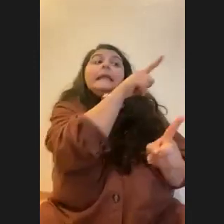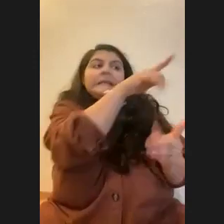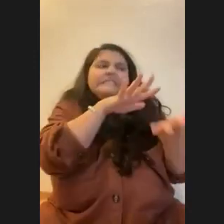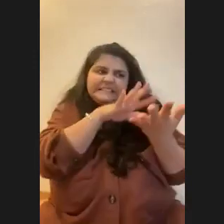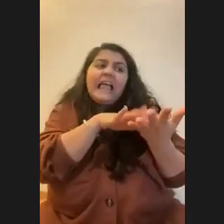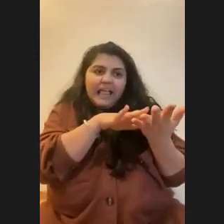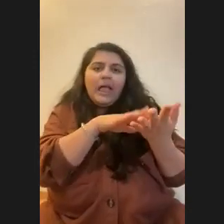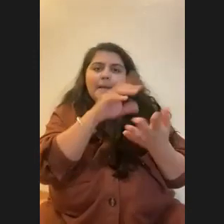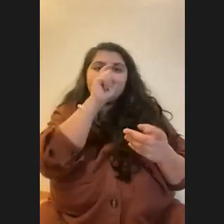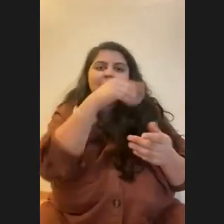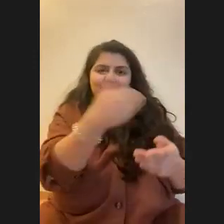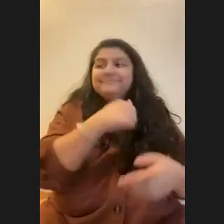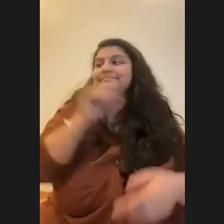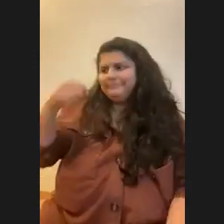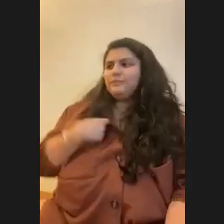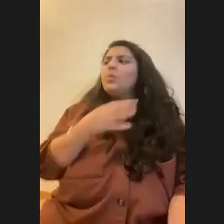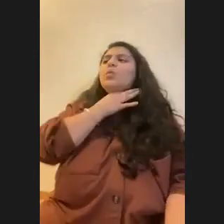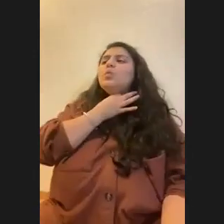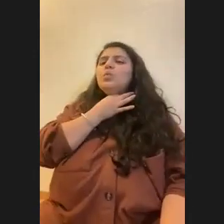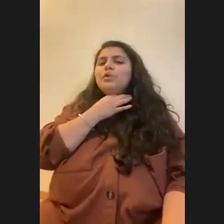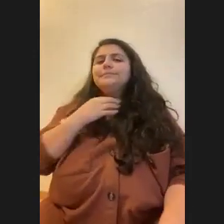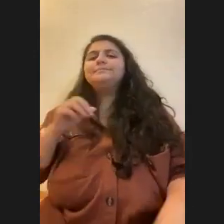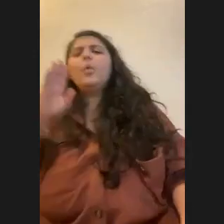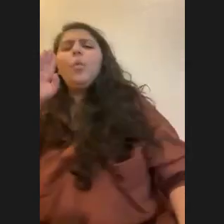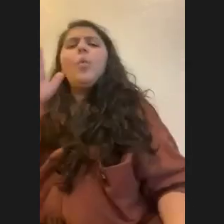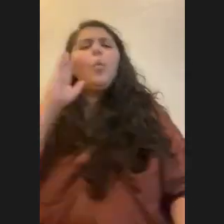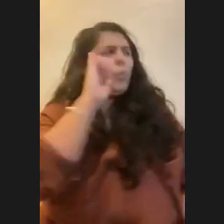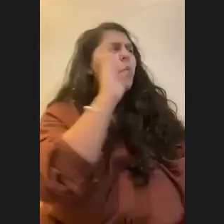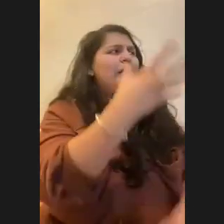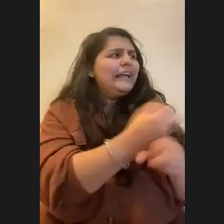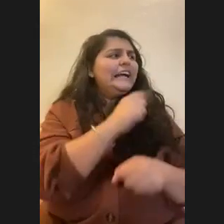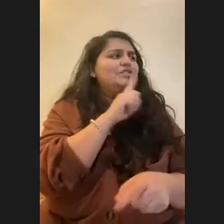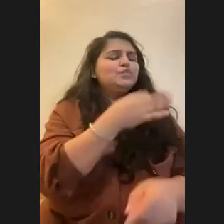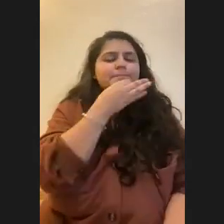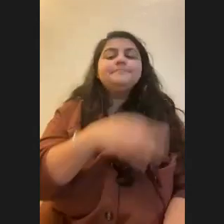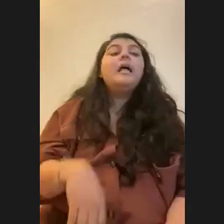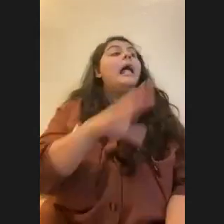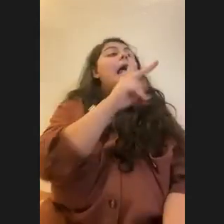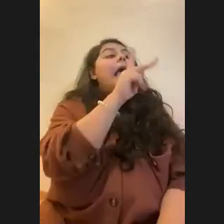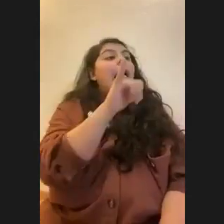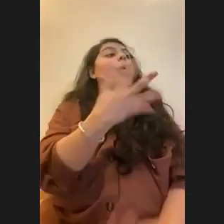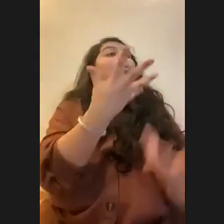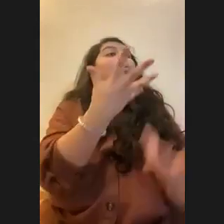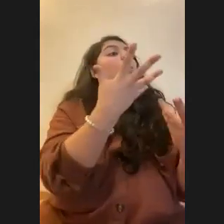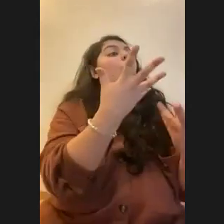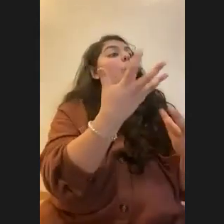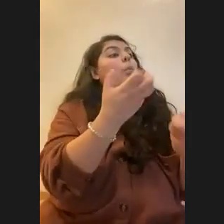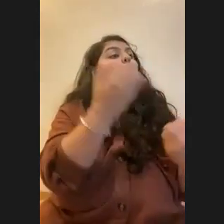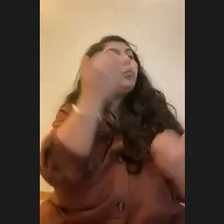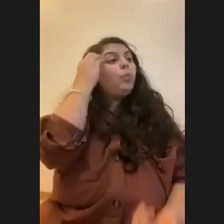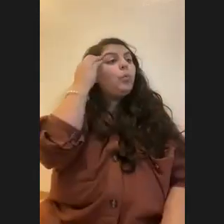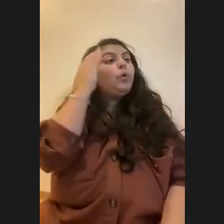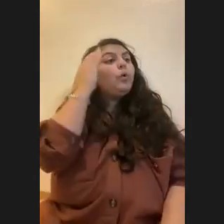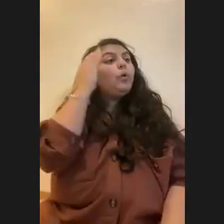maybe I'll text him now. I'd be curious. Yeah. We'll get the answer eventually. Um, Kelly wants to know, what is your favorite animal in a coral reef